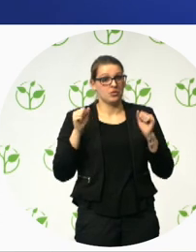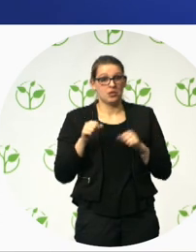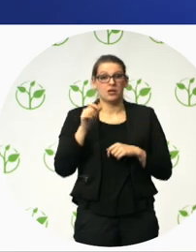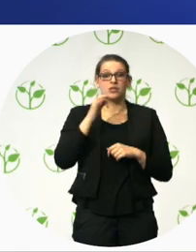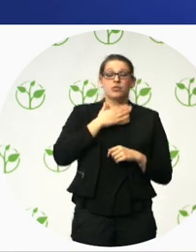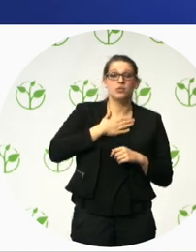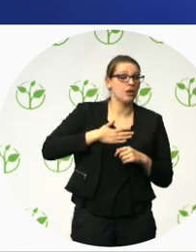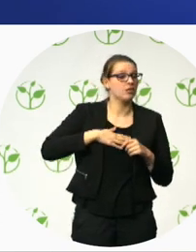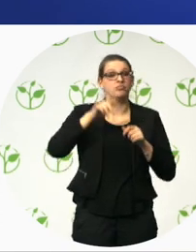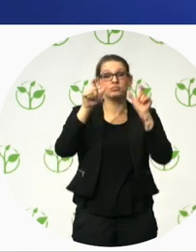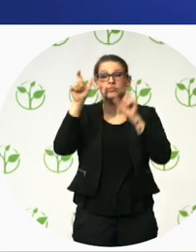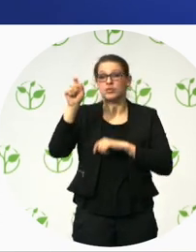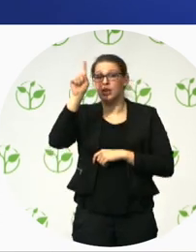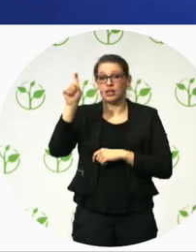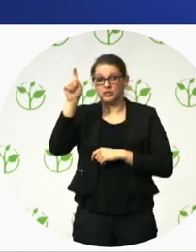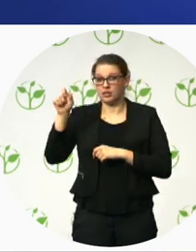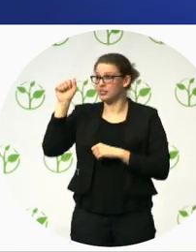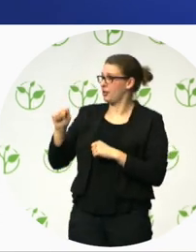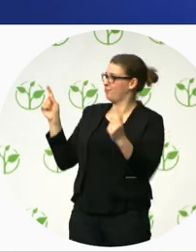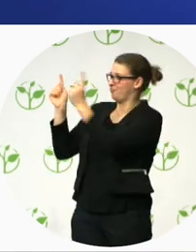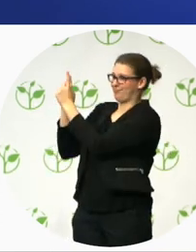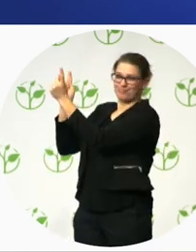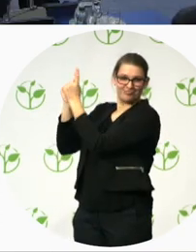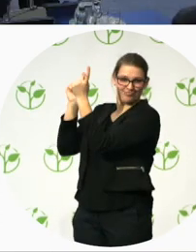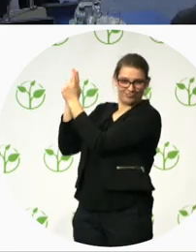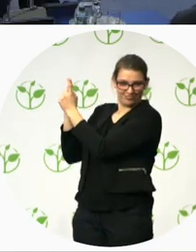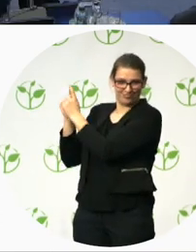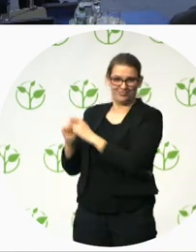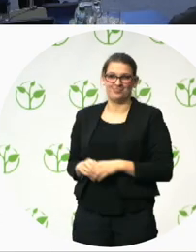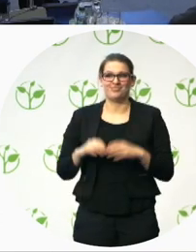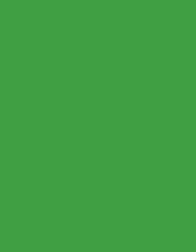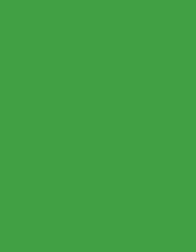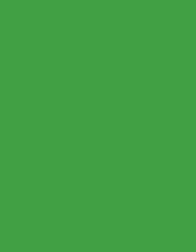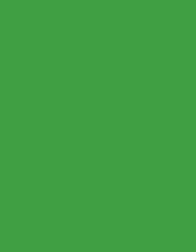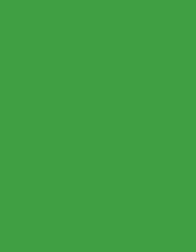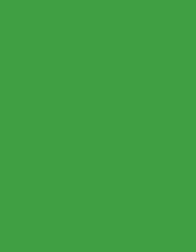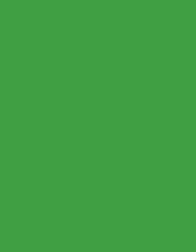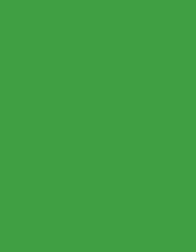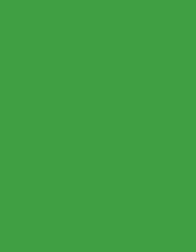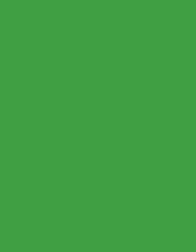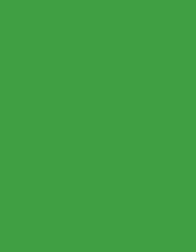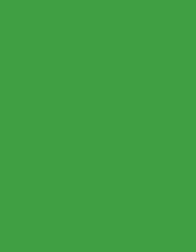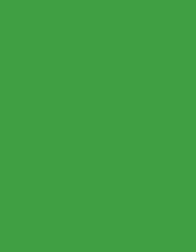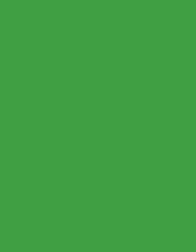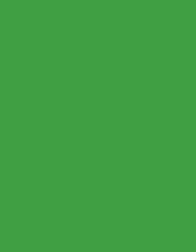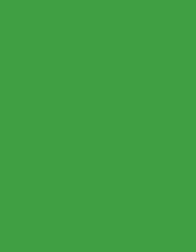this evening. So thank you everybody. Thank you. Thank you